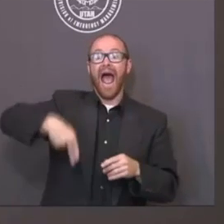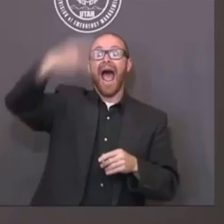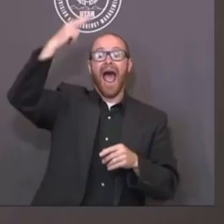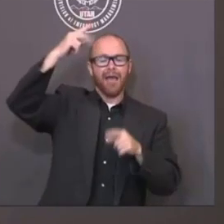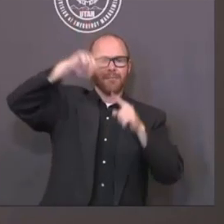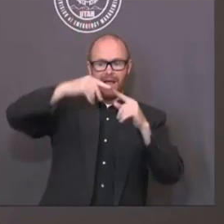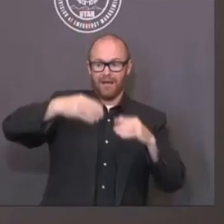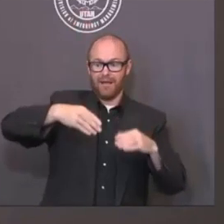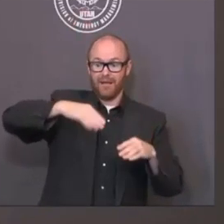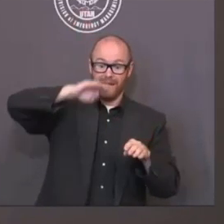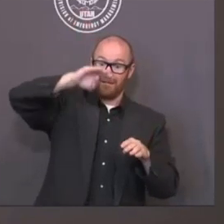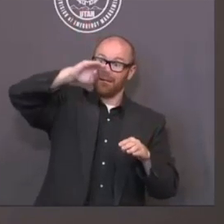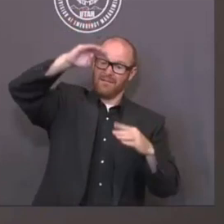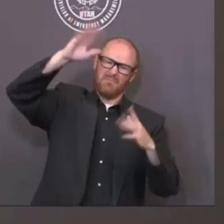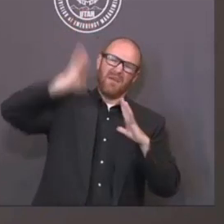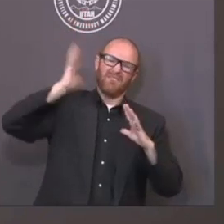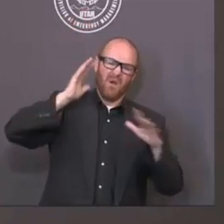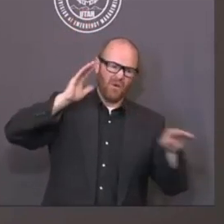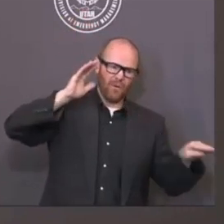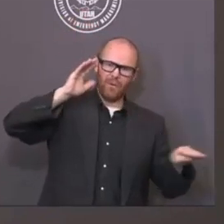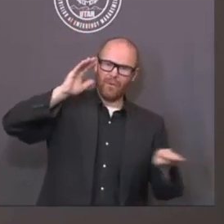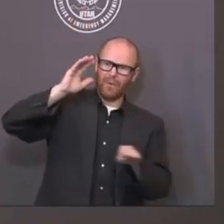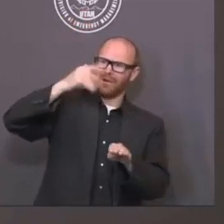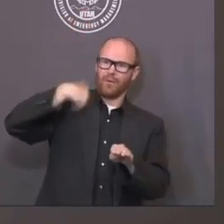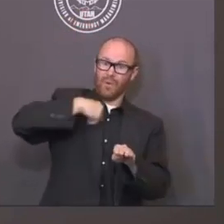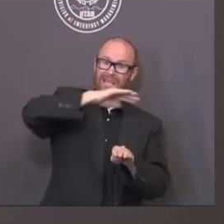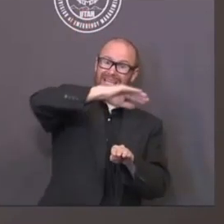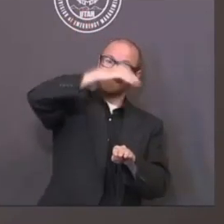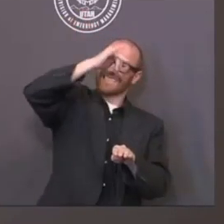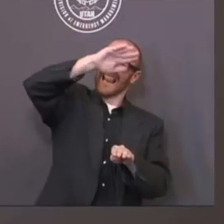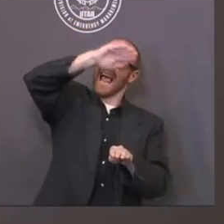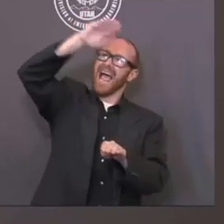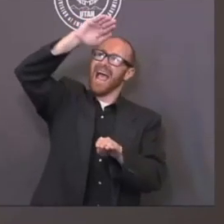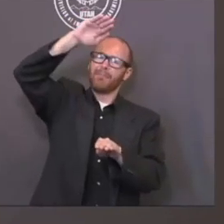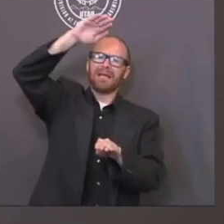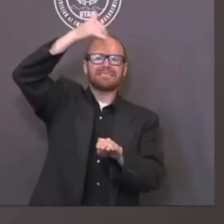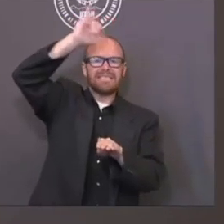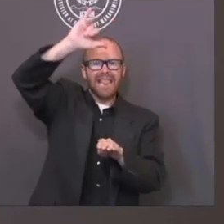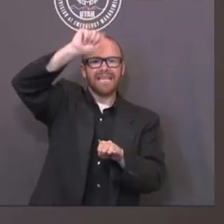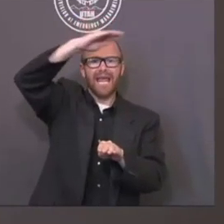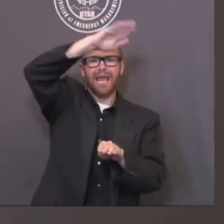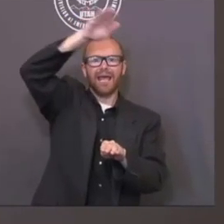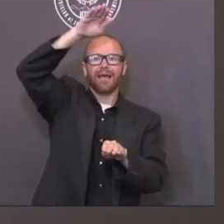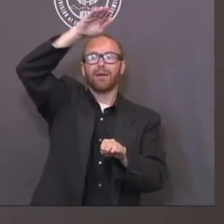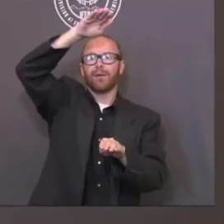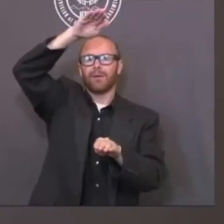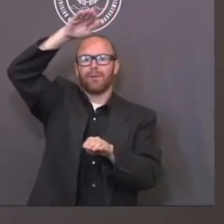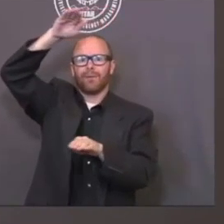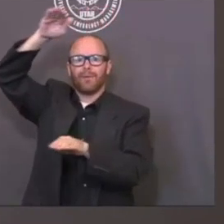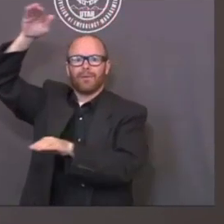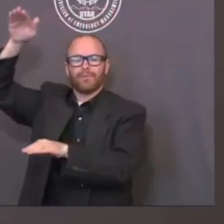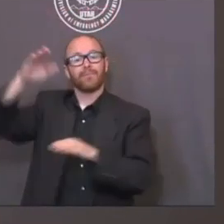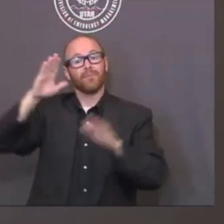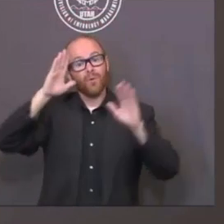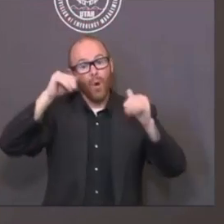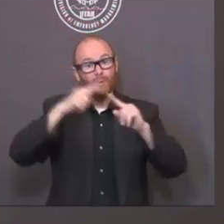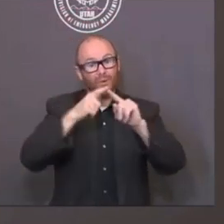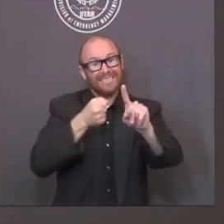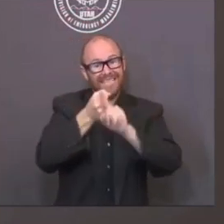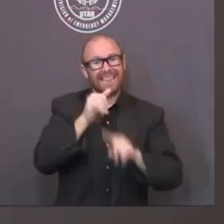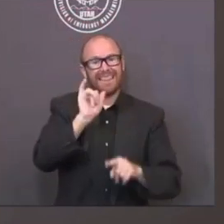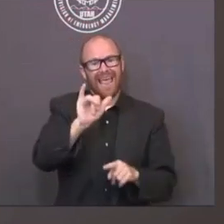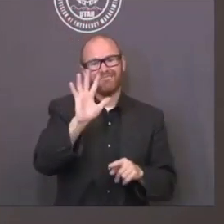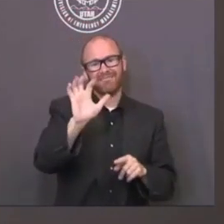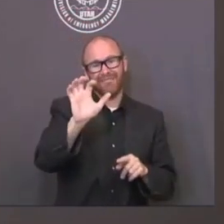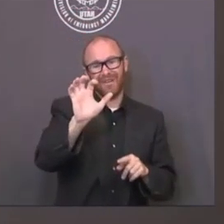thing. So our goal is to reduce it to below 500 on average per day. If we do that,